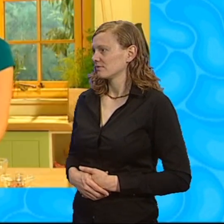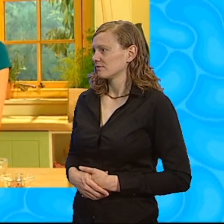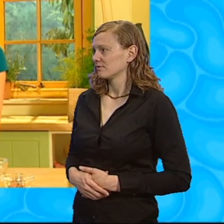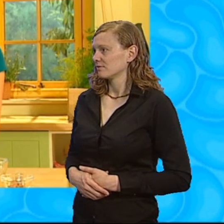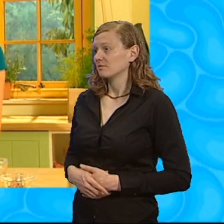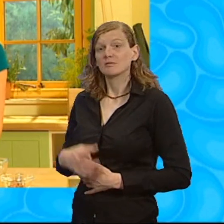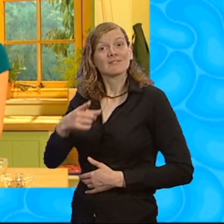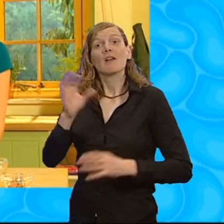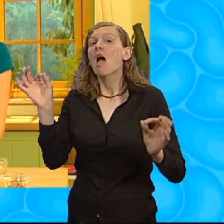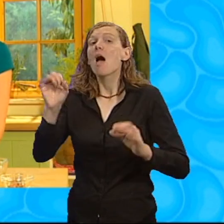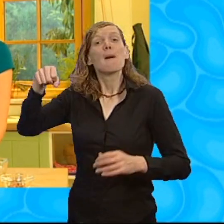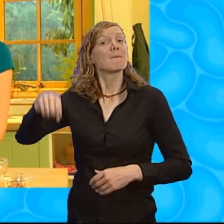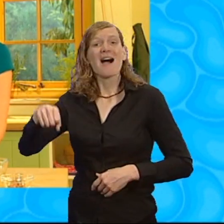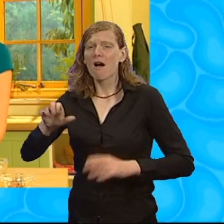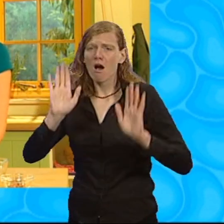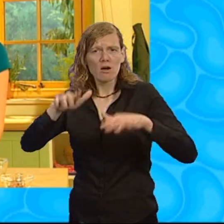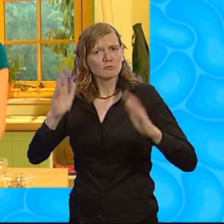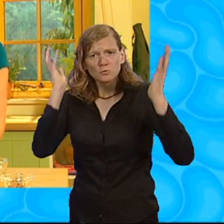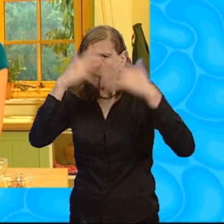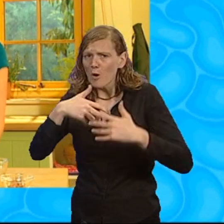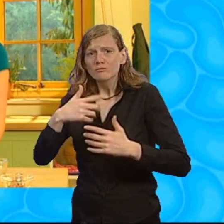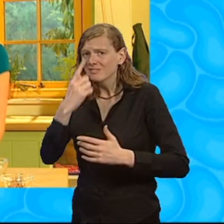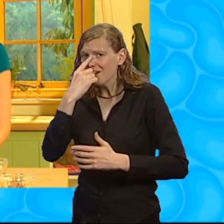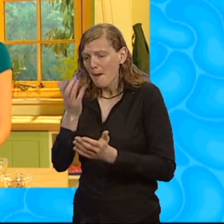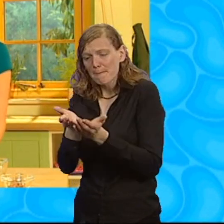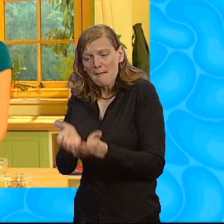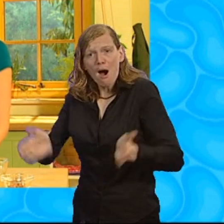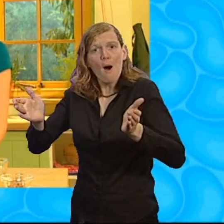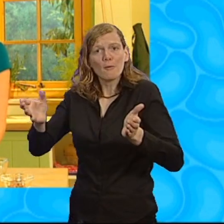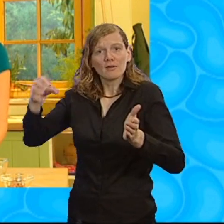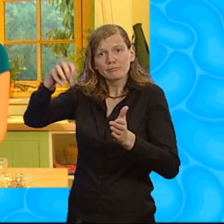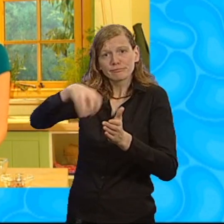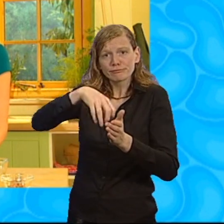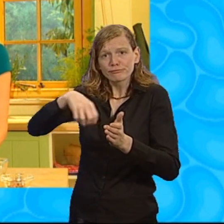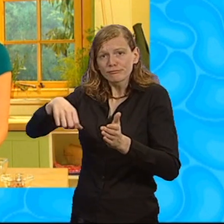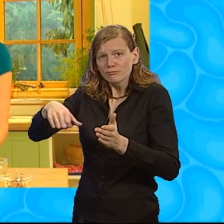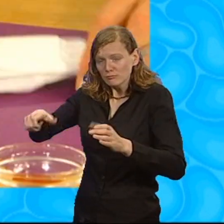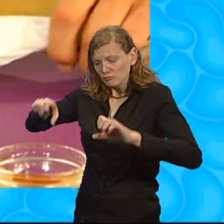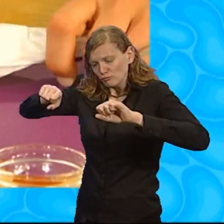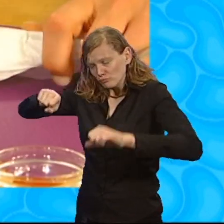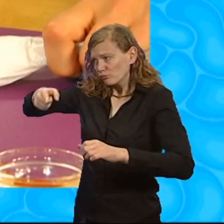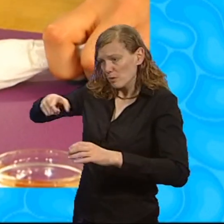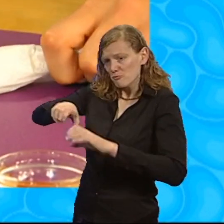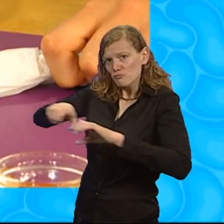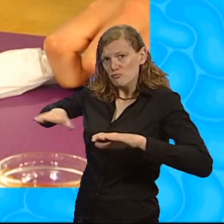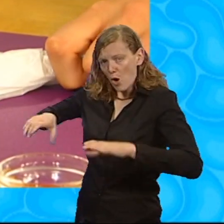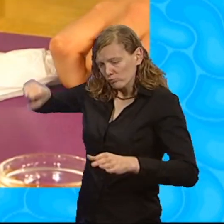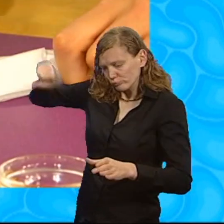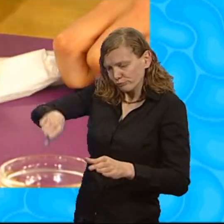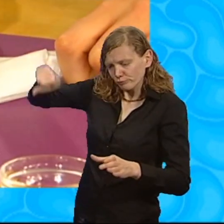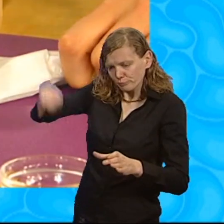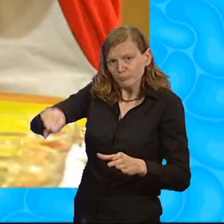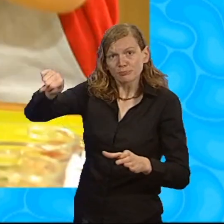Now, if you haven't got a greaseproof paper bag, you can always put your beans in the bottom of a bowl and crush them with the end of the rolling pin. Keep crushing, everyone.